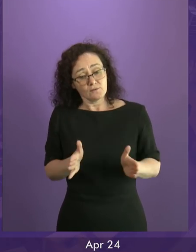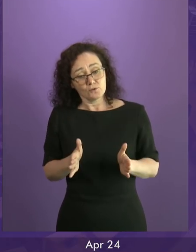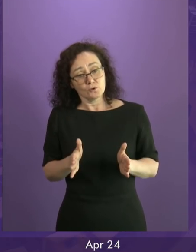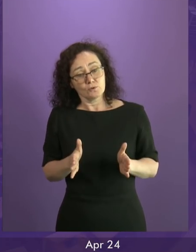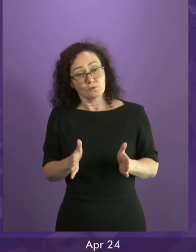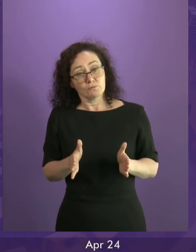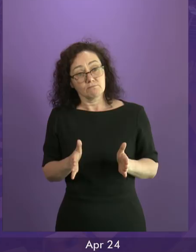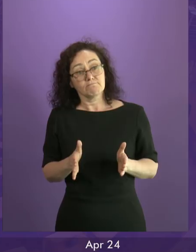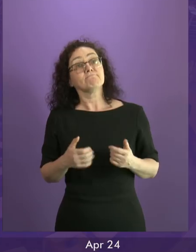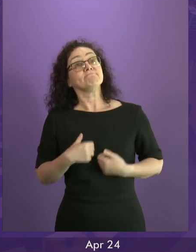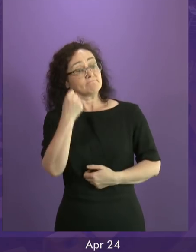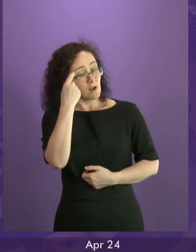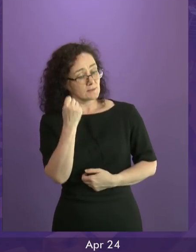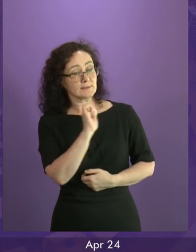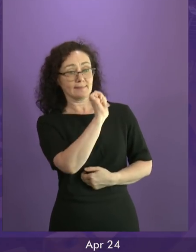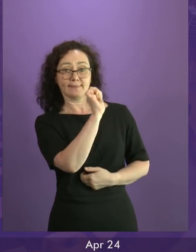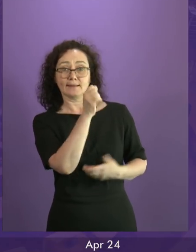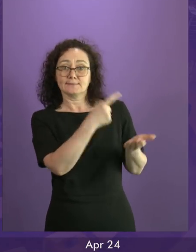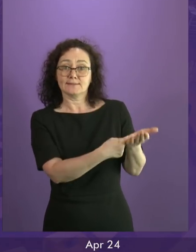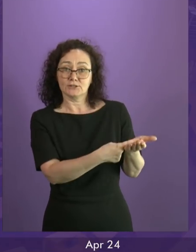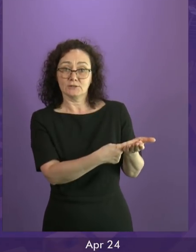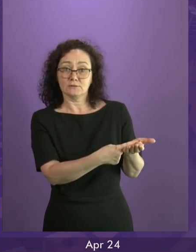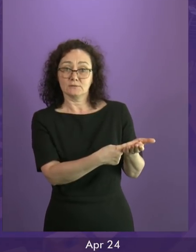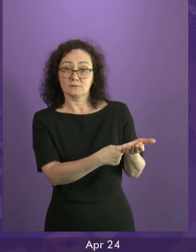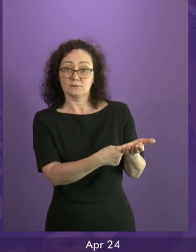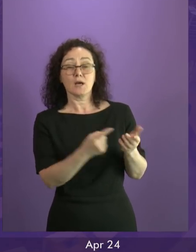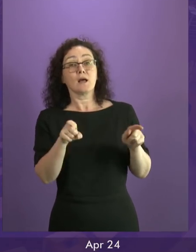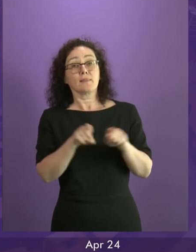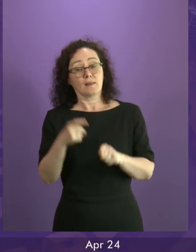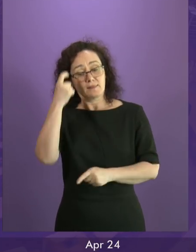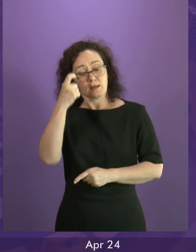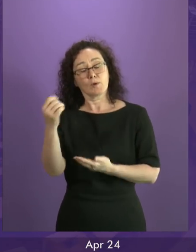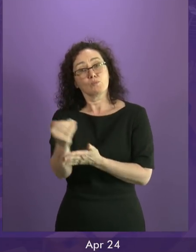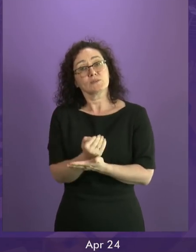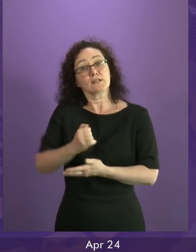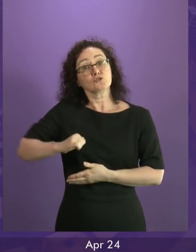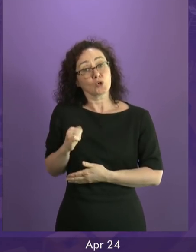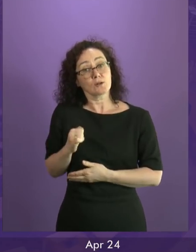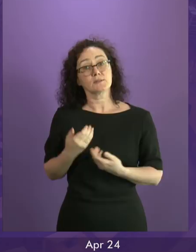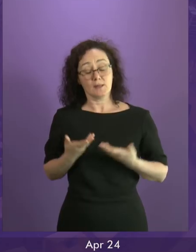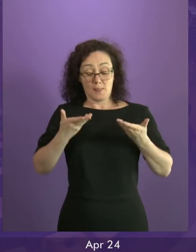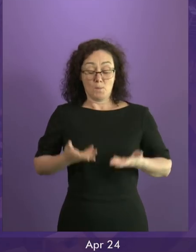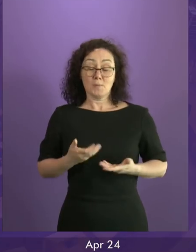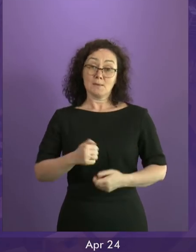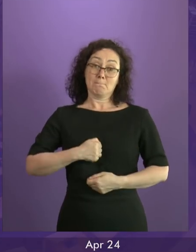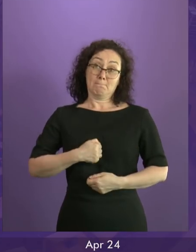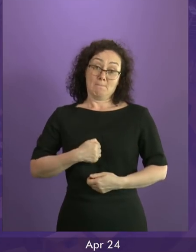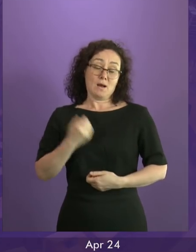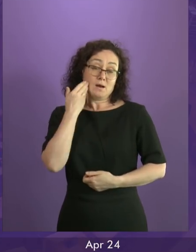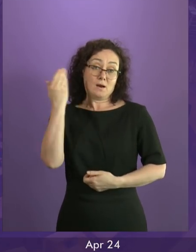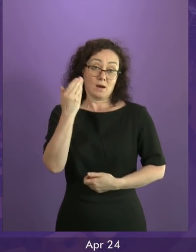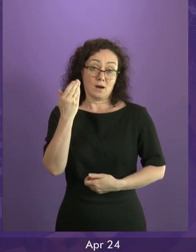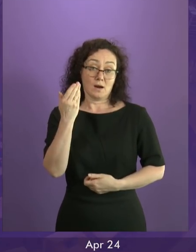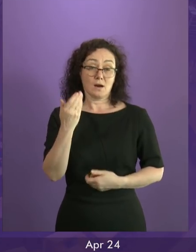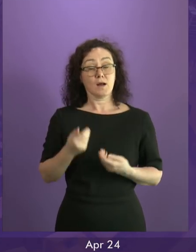that protects our interests as best we can. What I've set out today does that. It keeps the option of this country having the right to choose